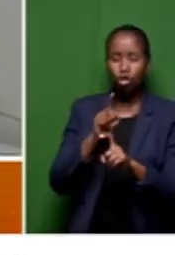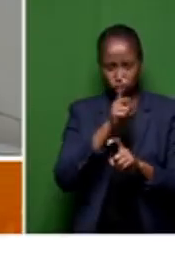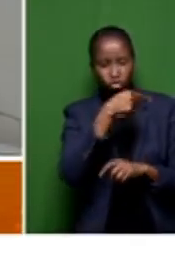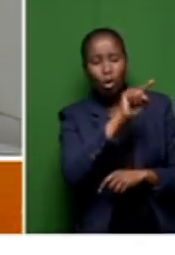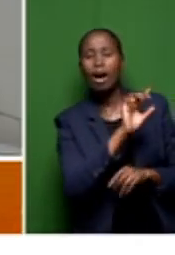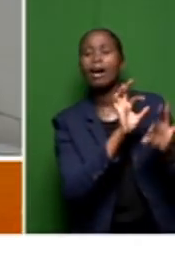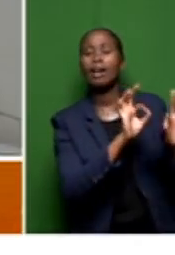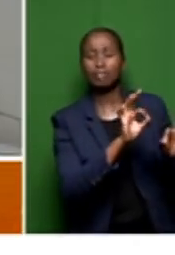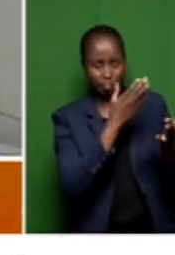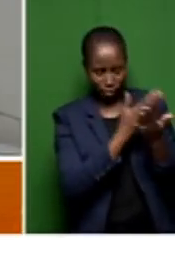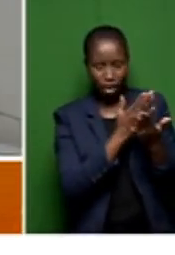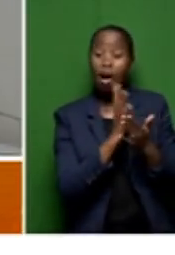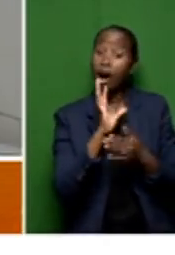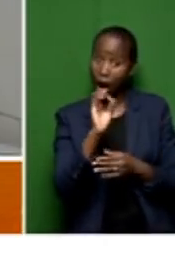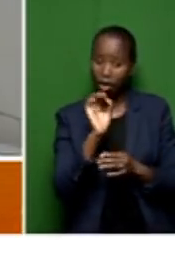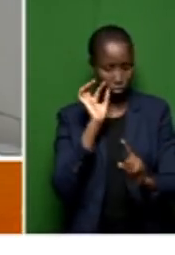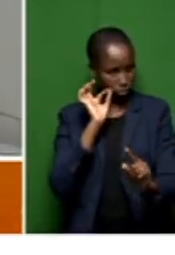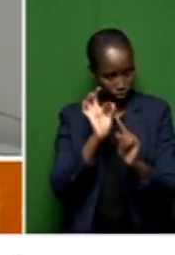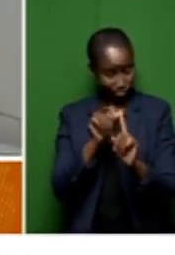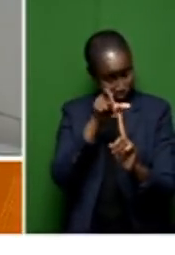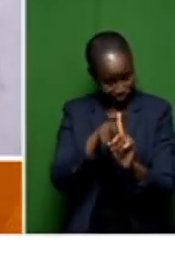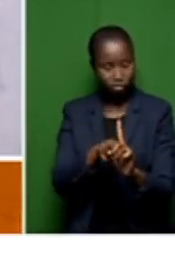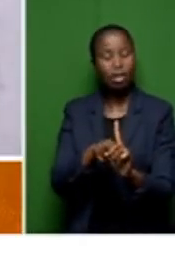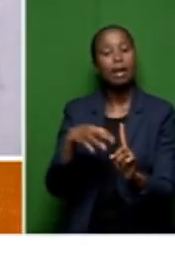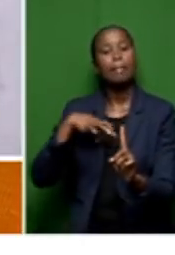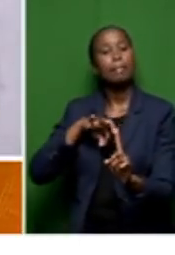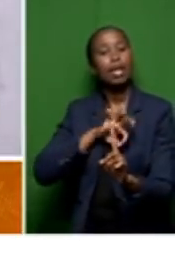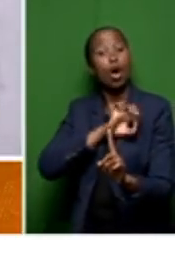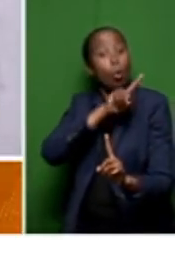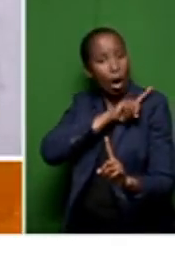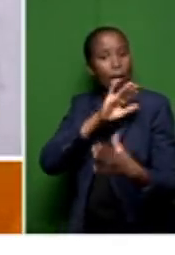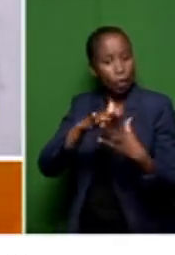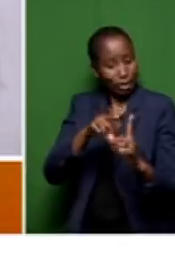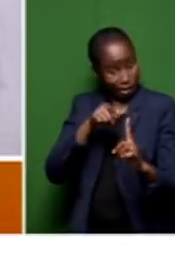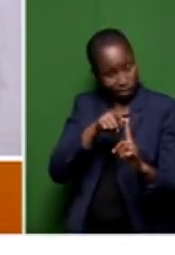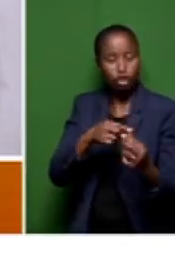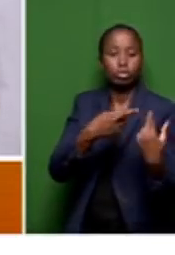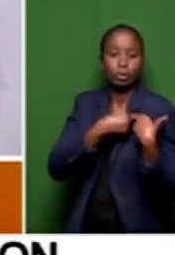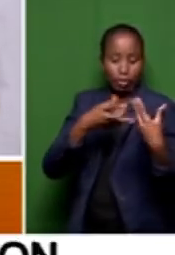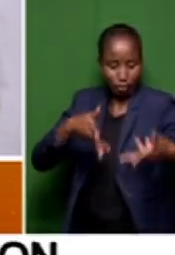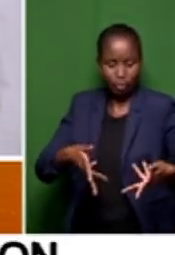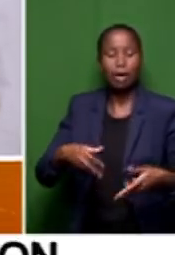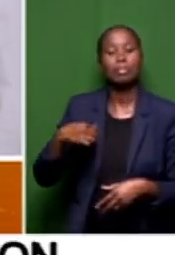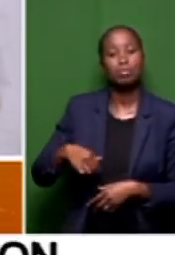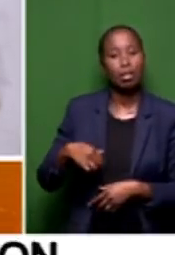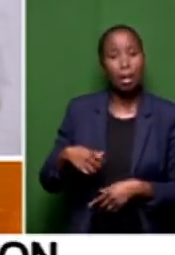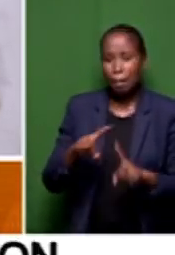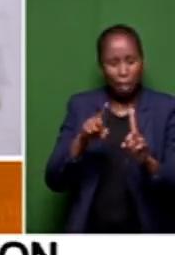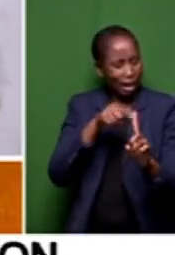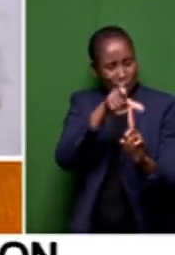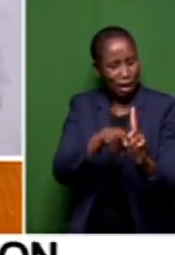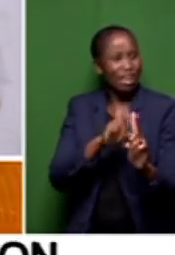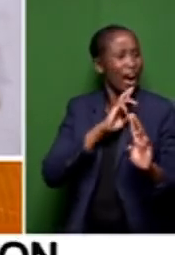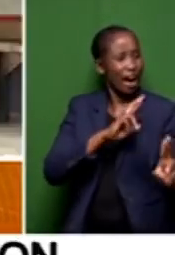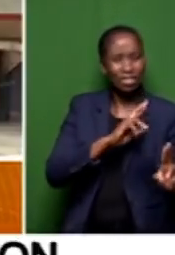ask the mayor directly, because he is the accounting officer of this city, of this municipality. But he is not providing the answers